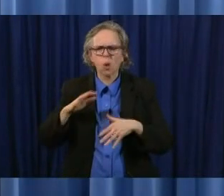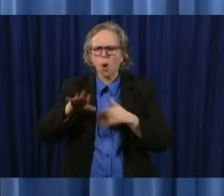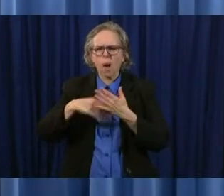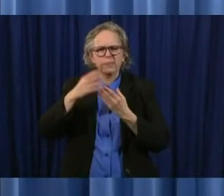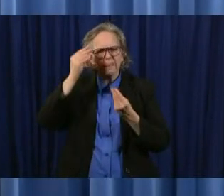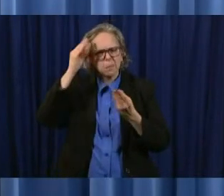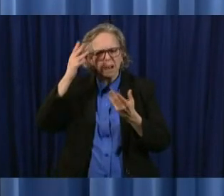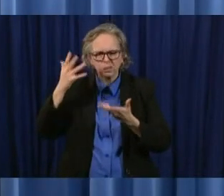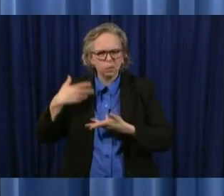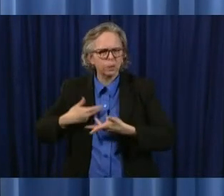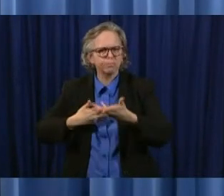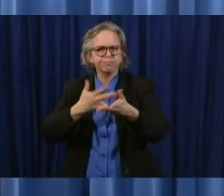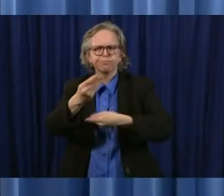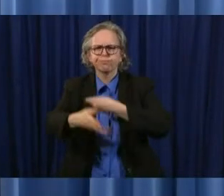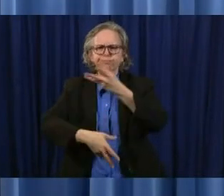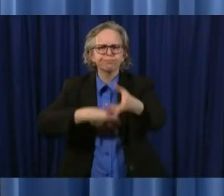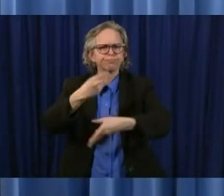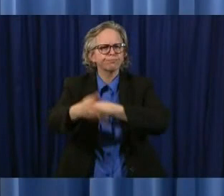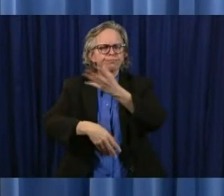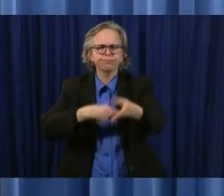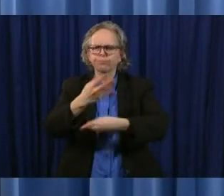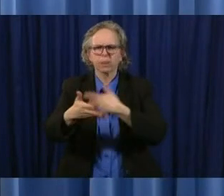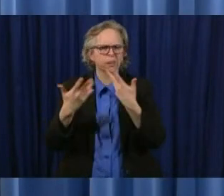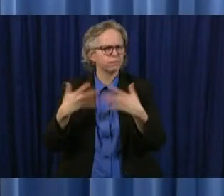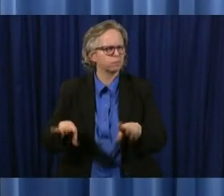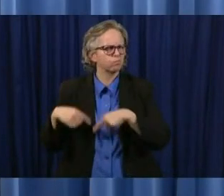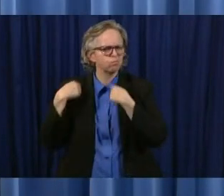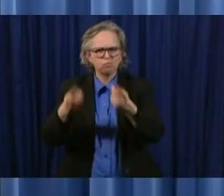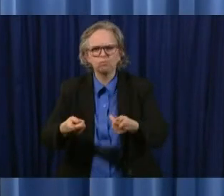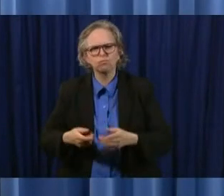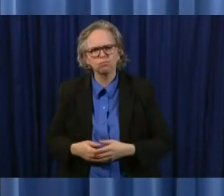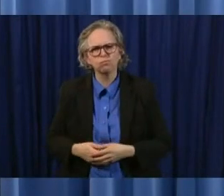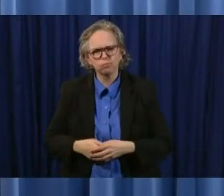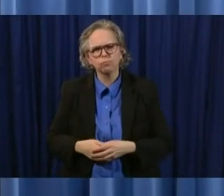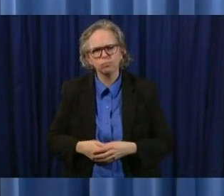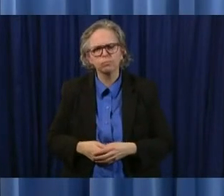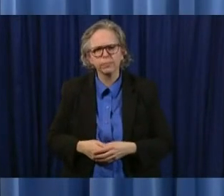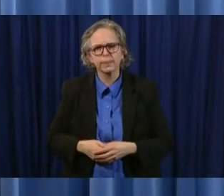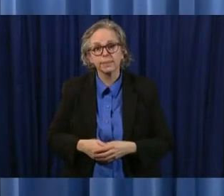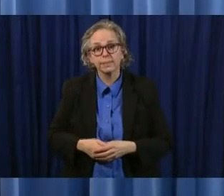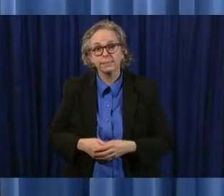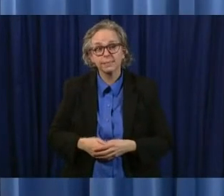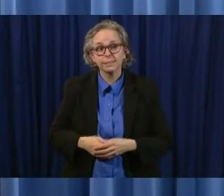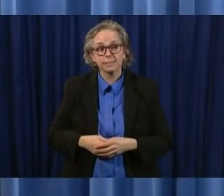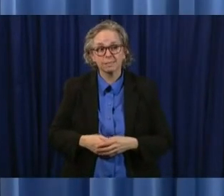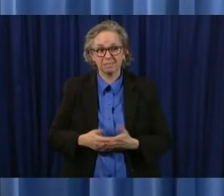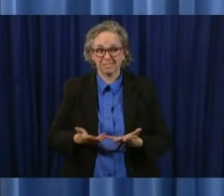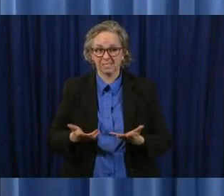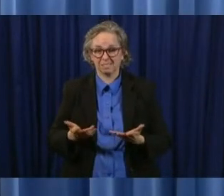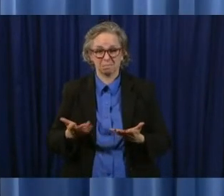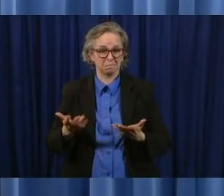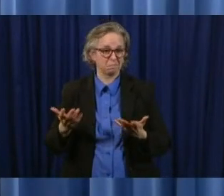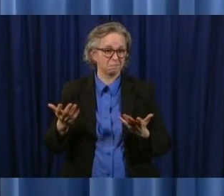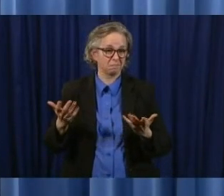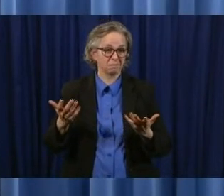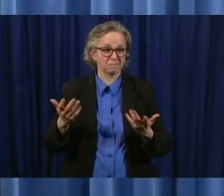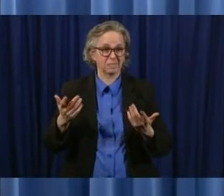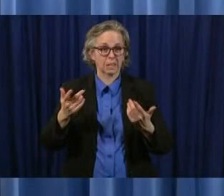make that available and what we have seen big big picture is that we have certainly